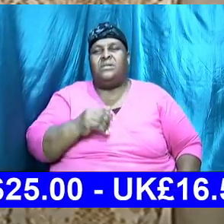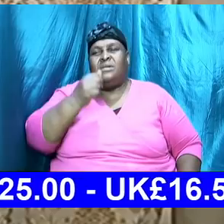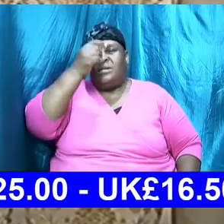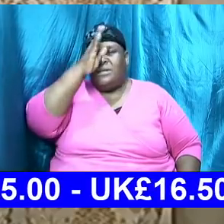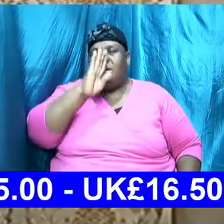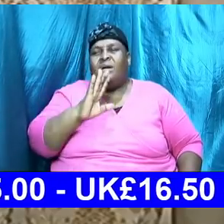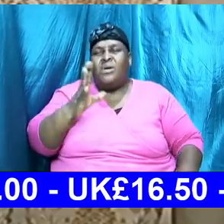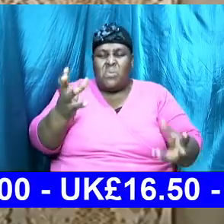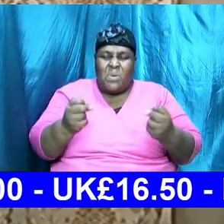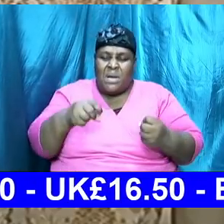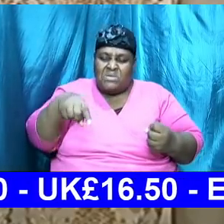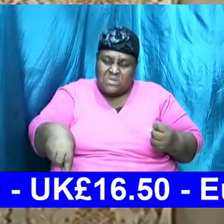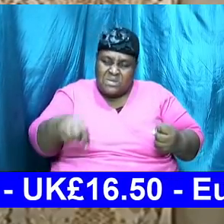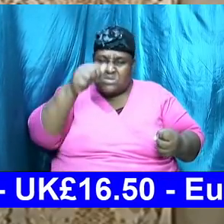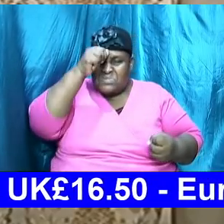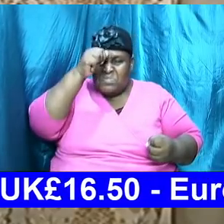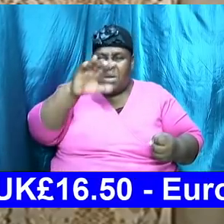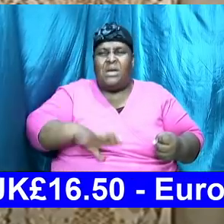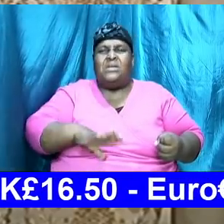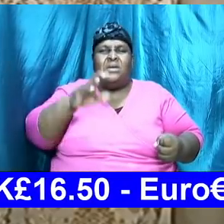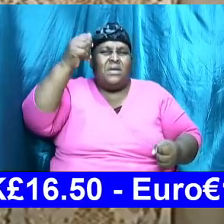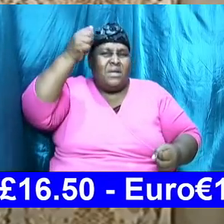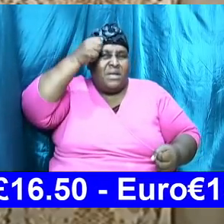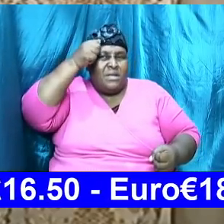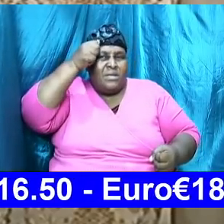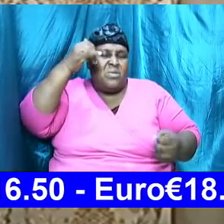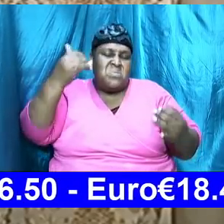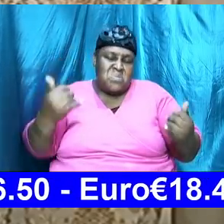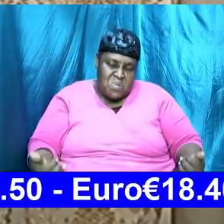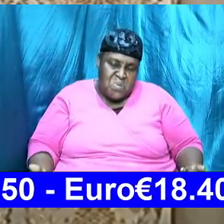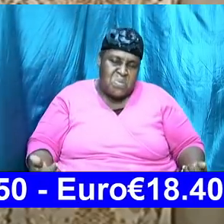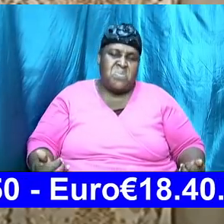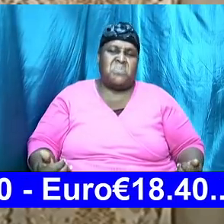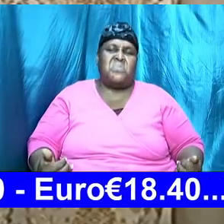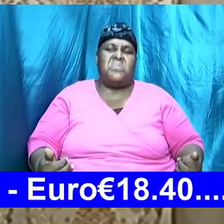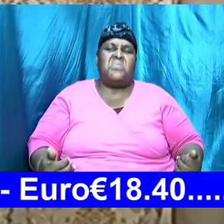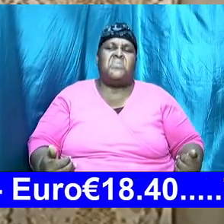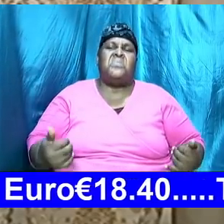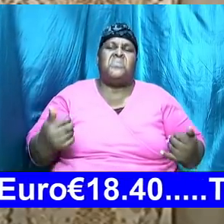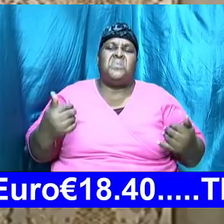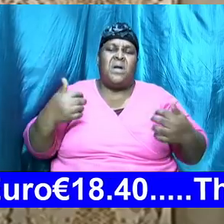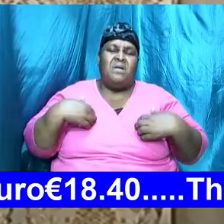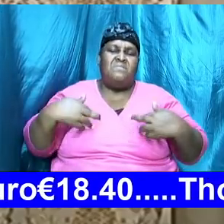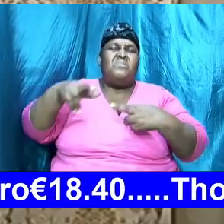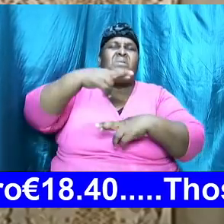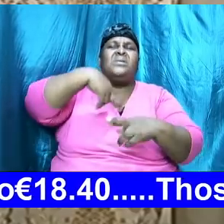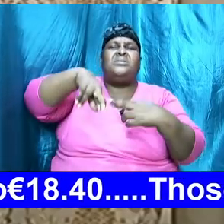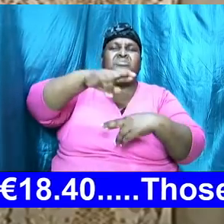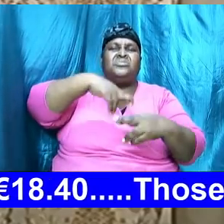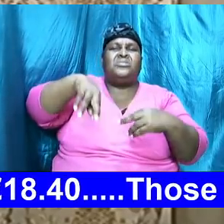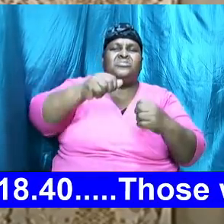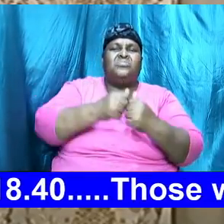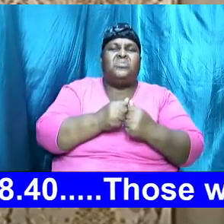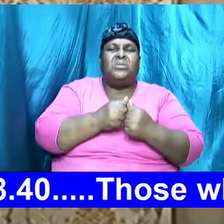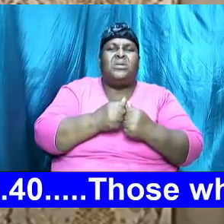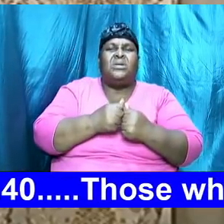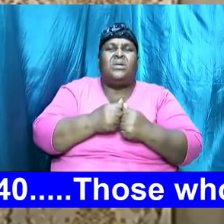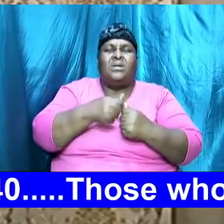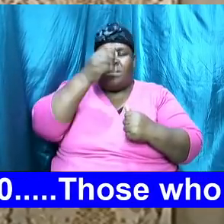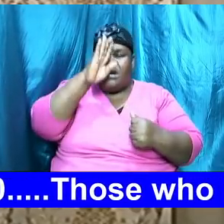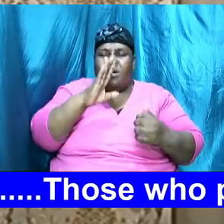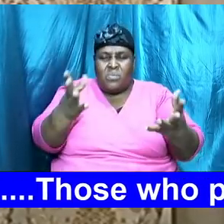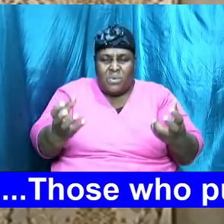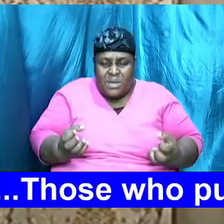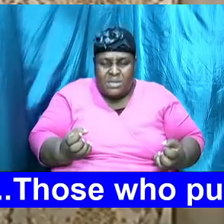this man that he was now having relationship with he wanted this man